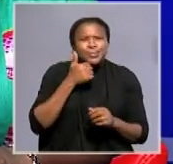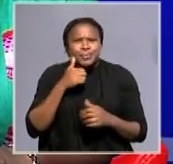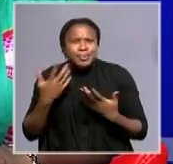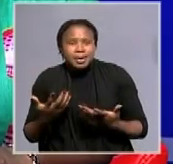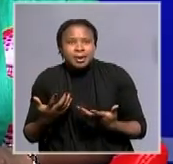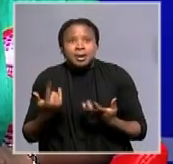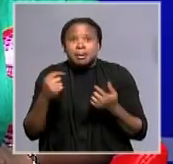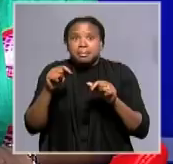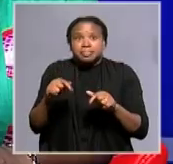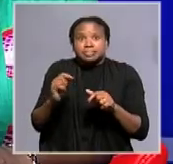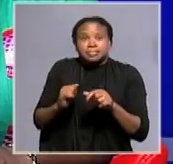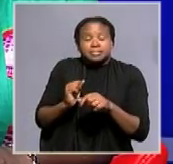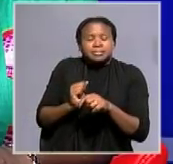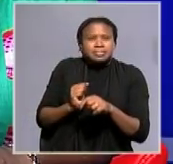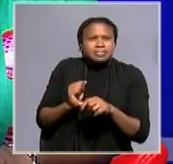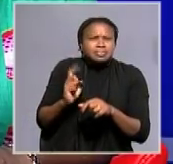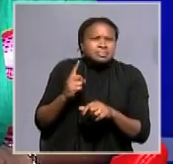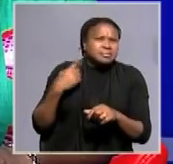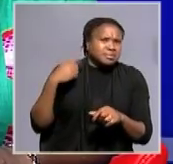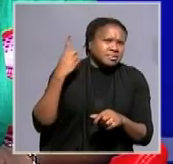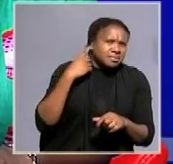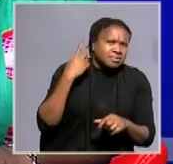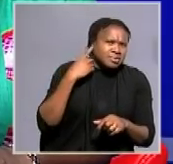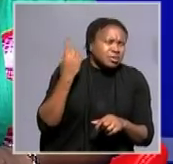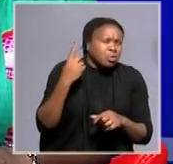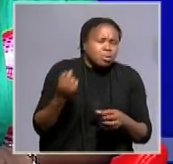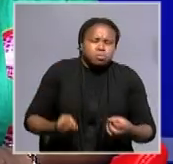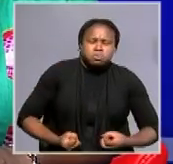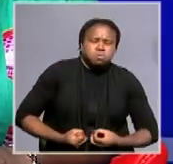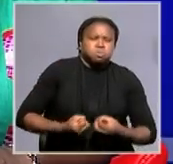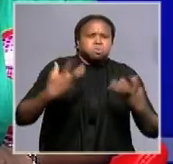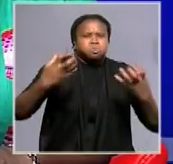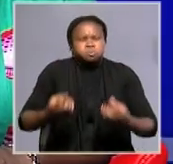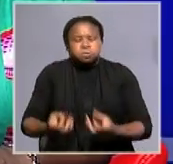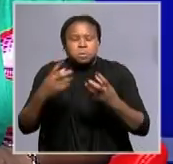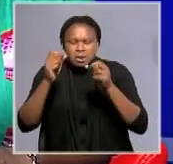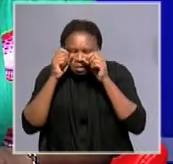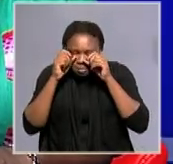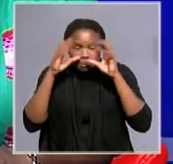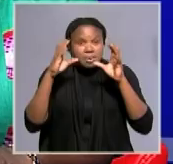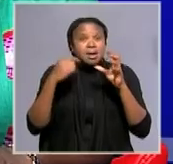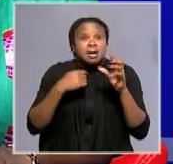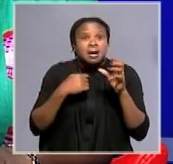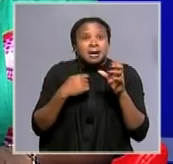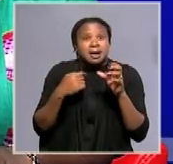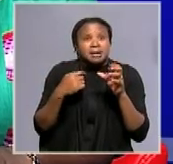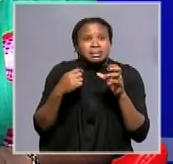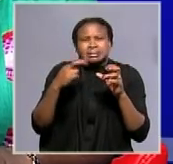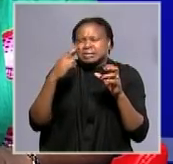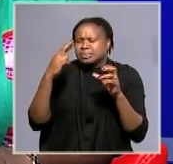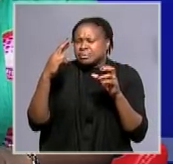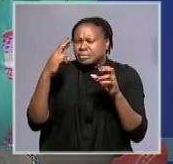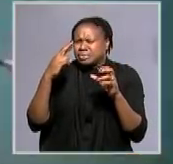of a sudden, what I could hear is only the bombing. When I opened my eyes, it was red,